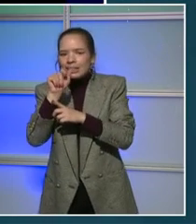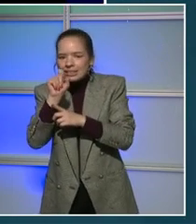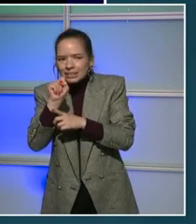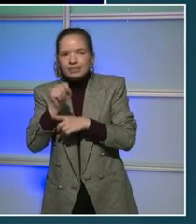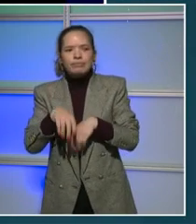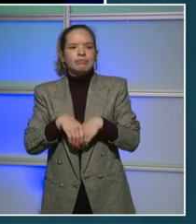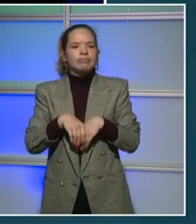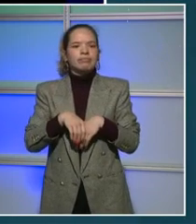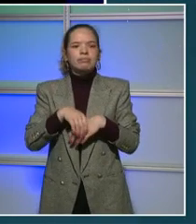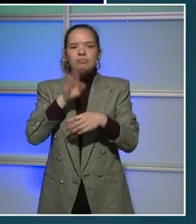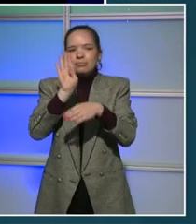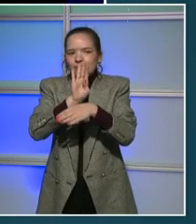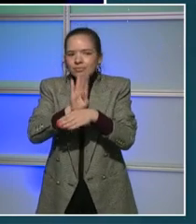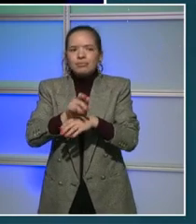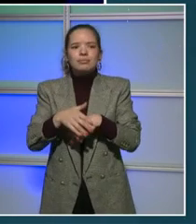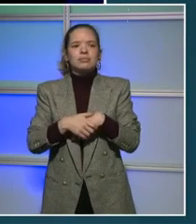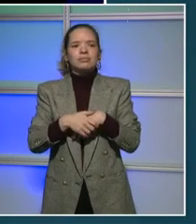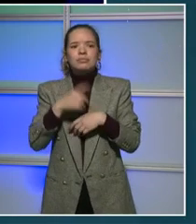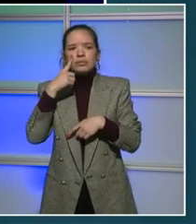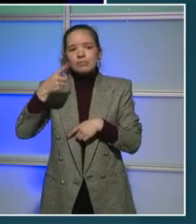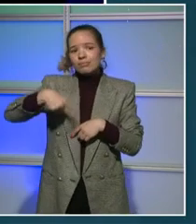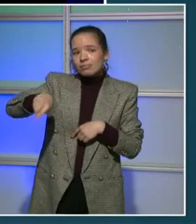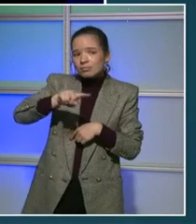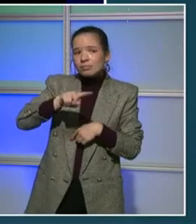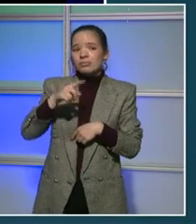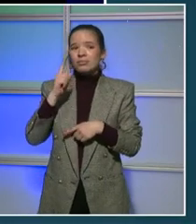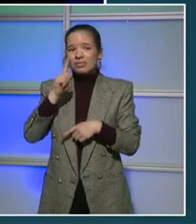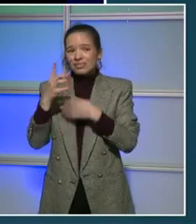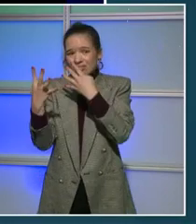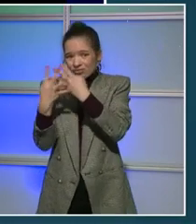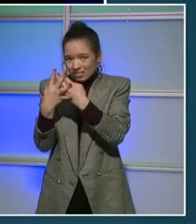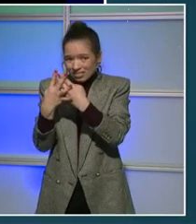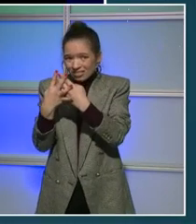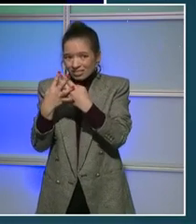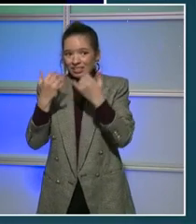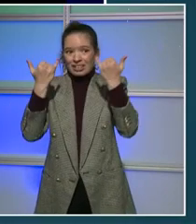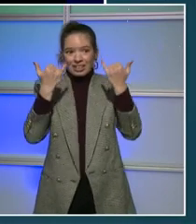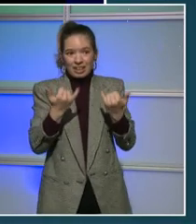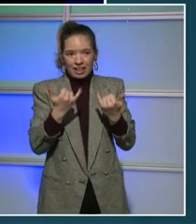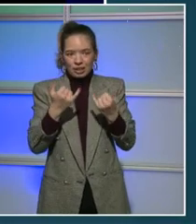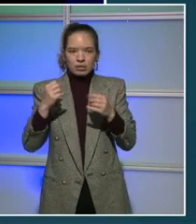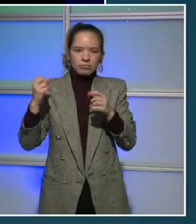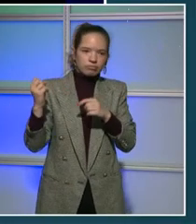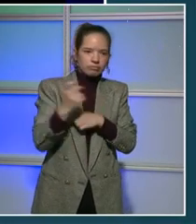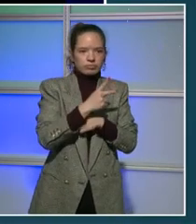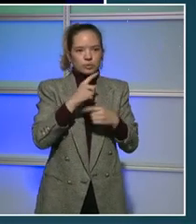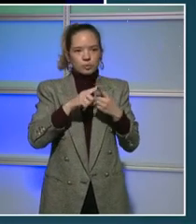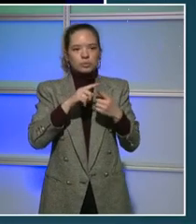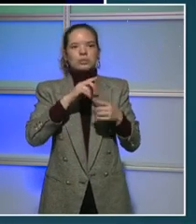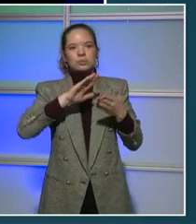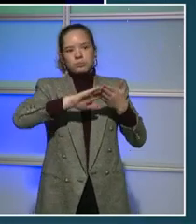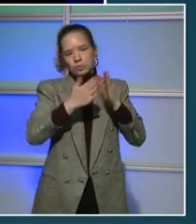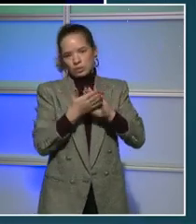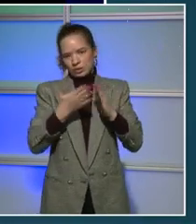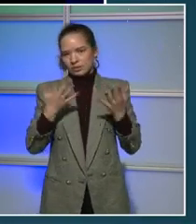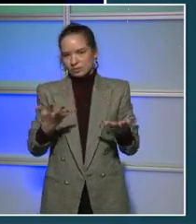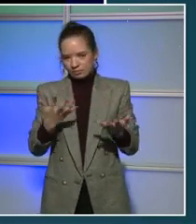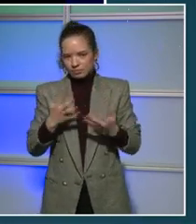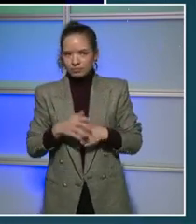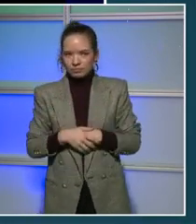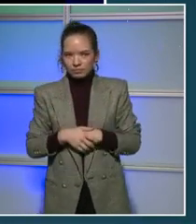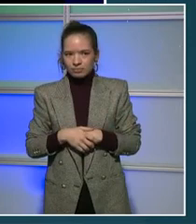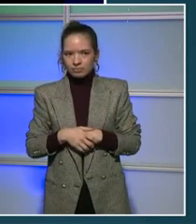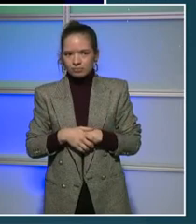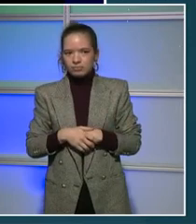Trina, thank you for that question. And we have, and you heard the deputy mayor talk about some of our